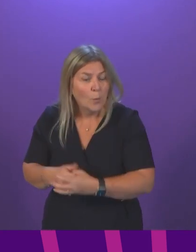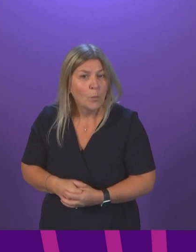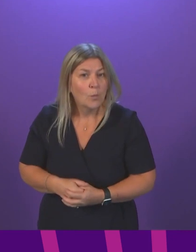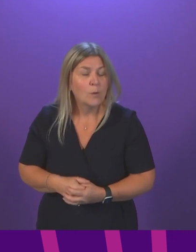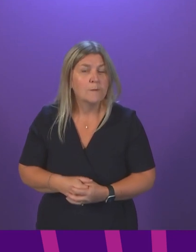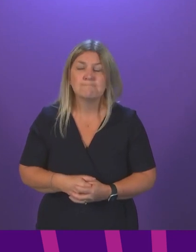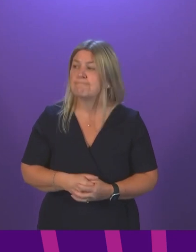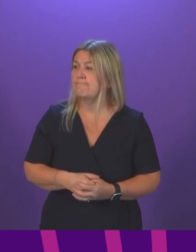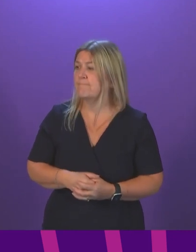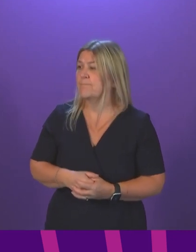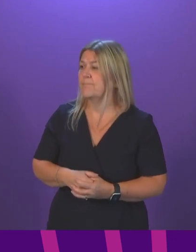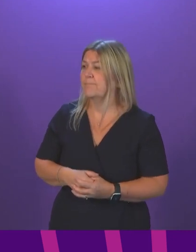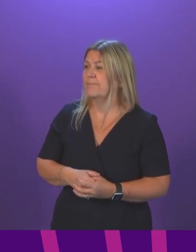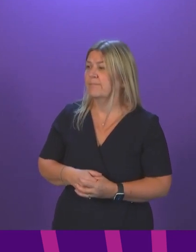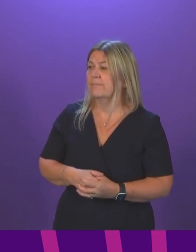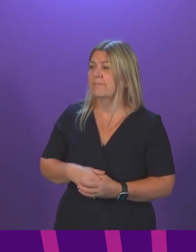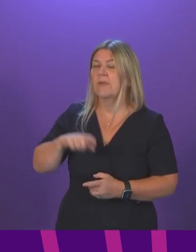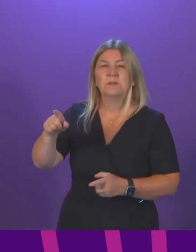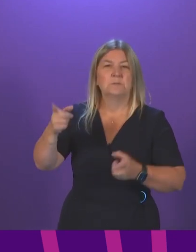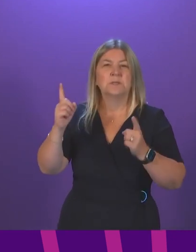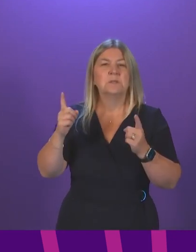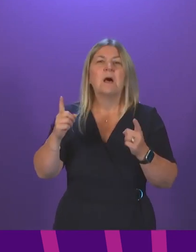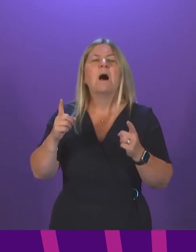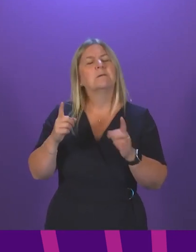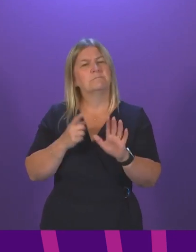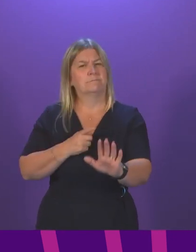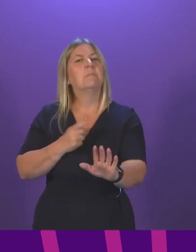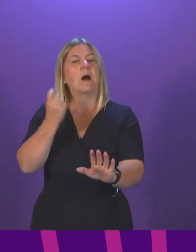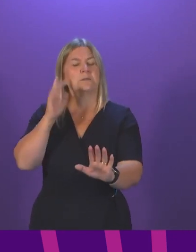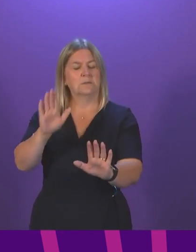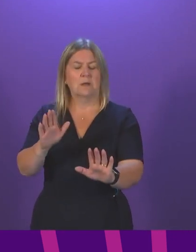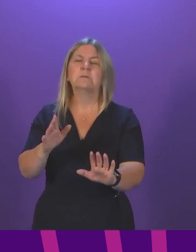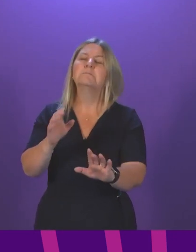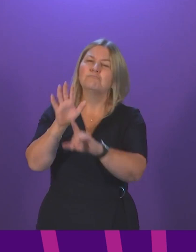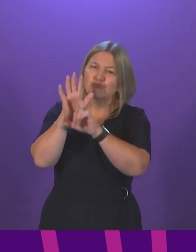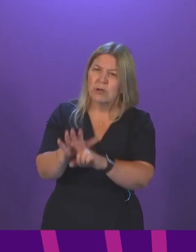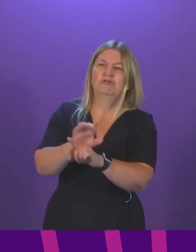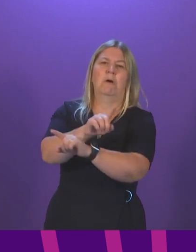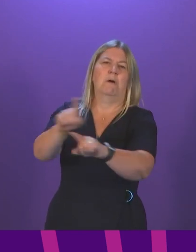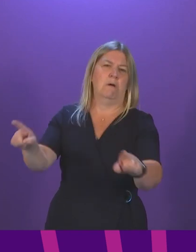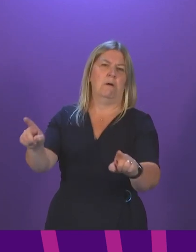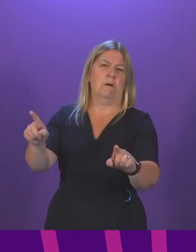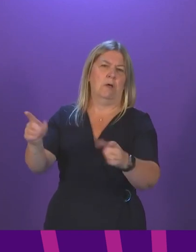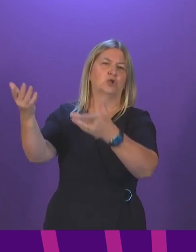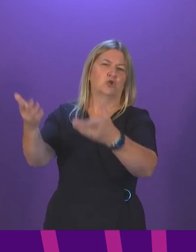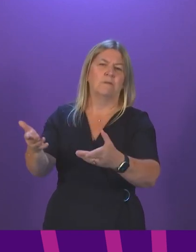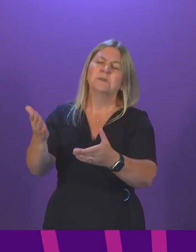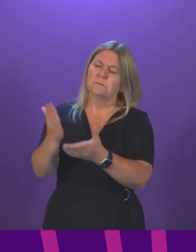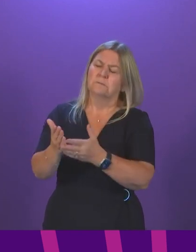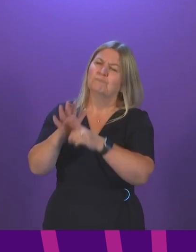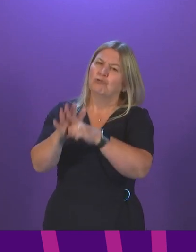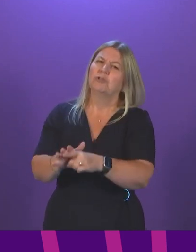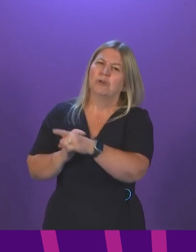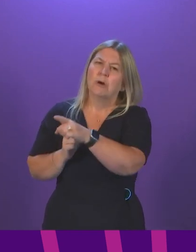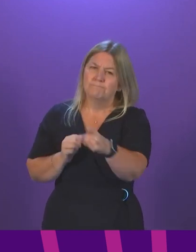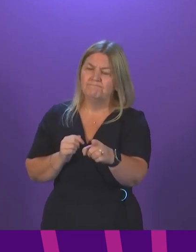I do not challenge in any way, shape or form the extent of the pressure that is on our ambulance service and indeed